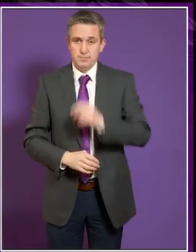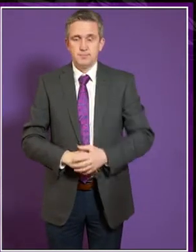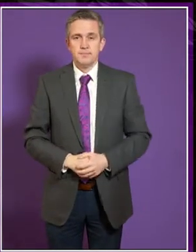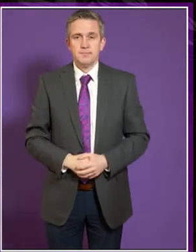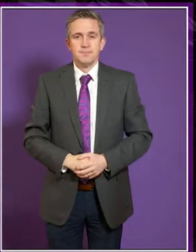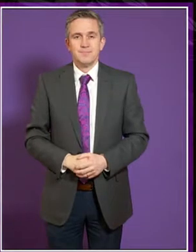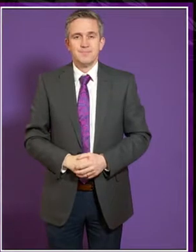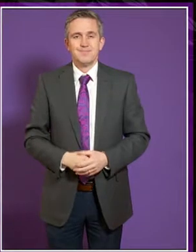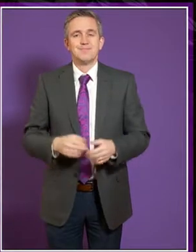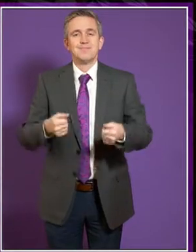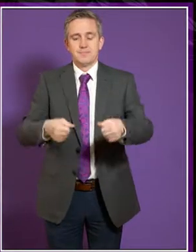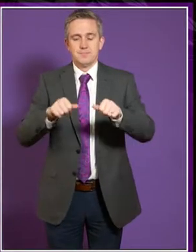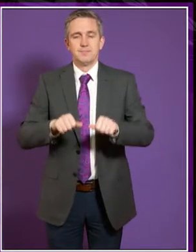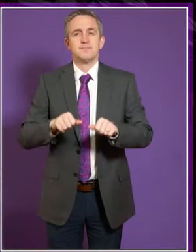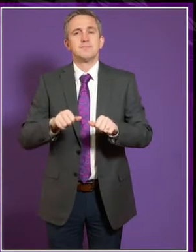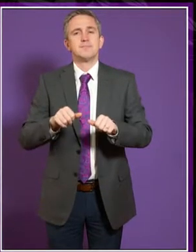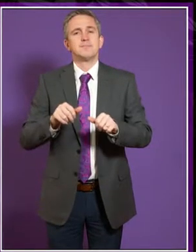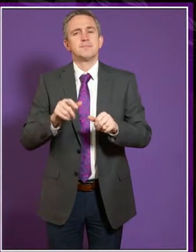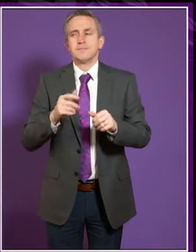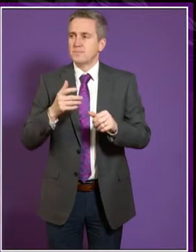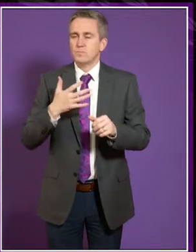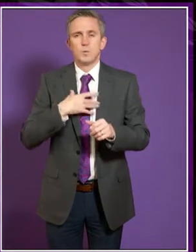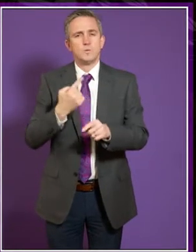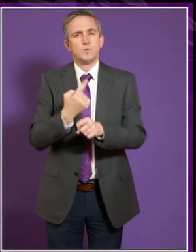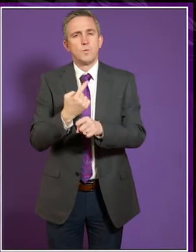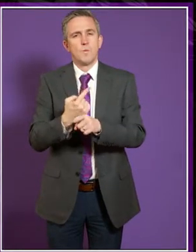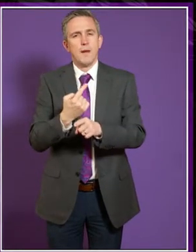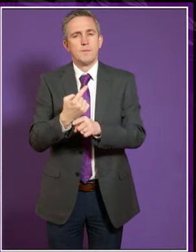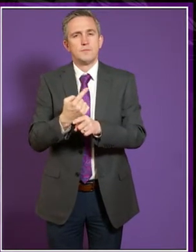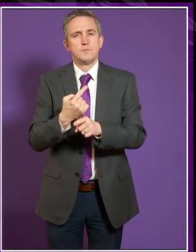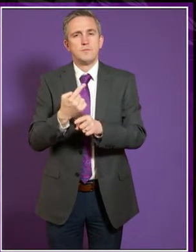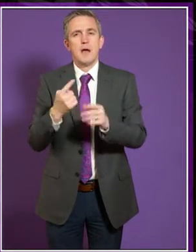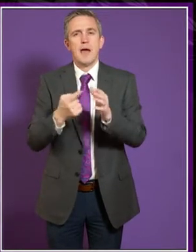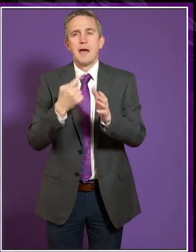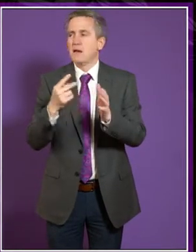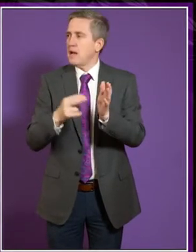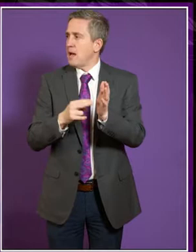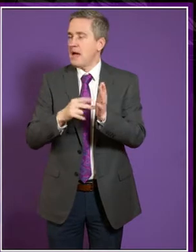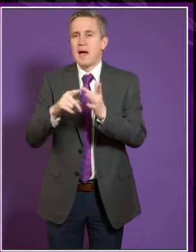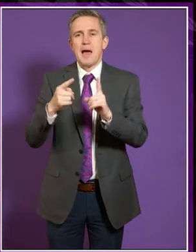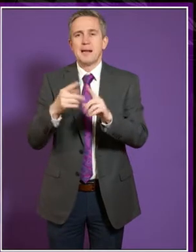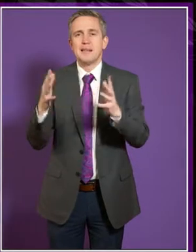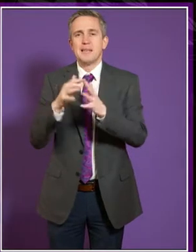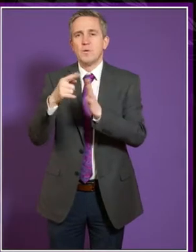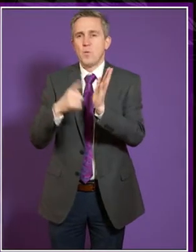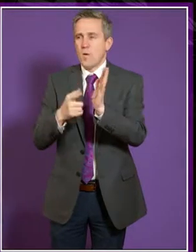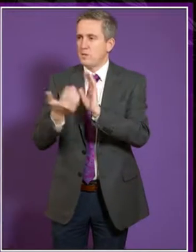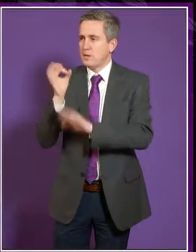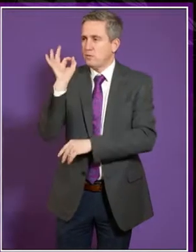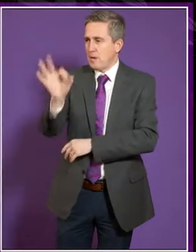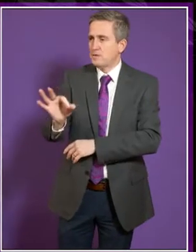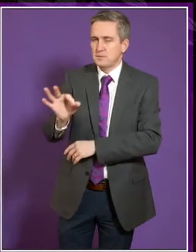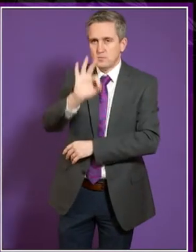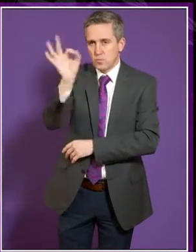If I may, we'll move on to another line of questioning now. And I'd like to bring in Annie Wells. Who'd take us then? Good morning